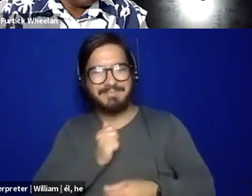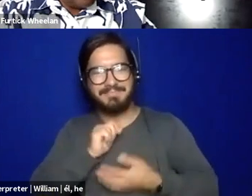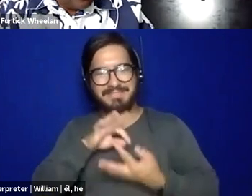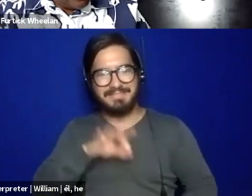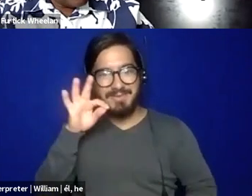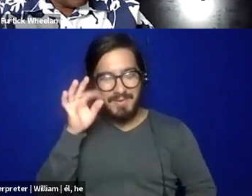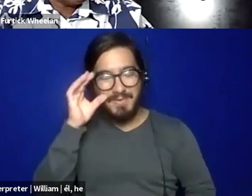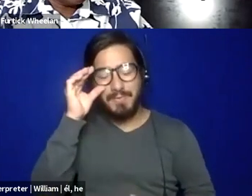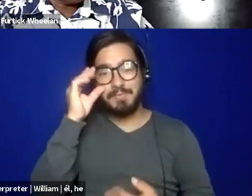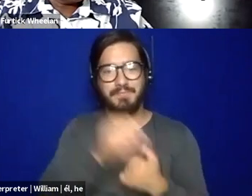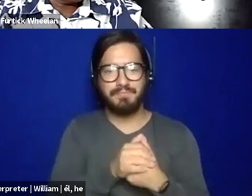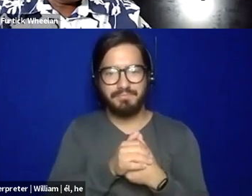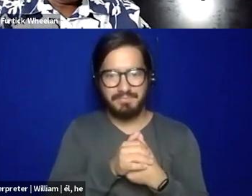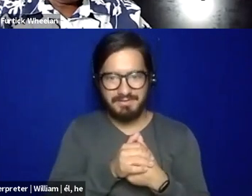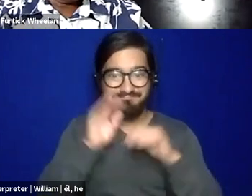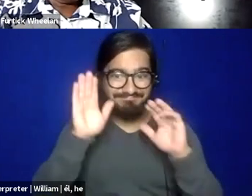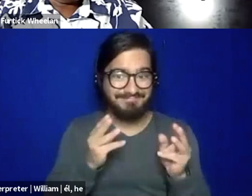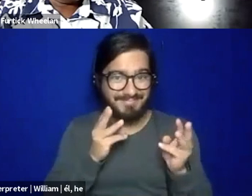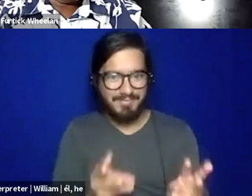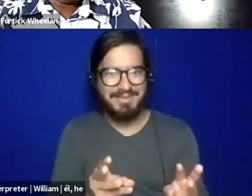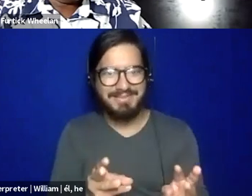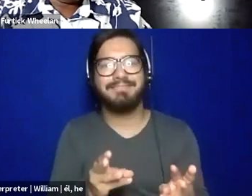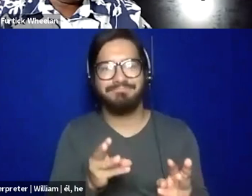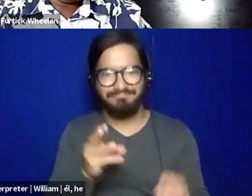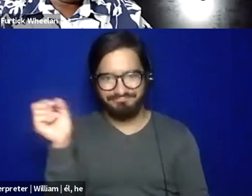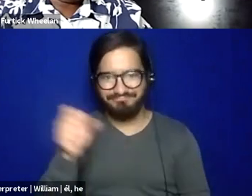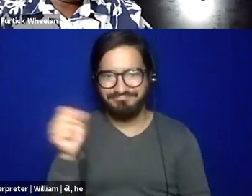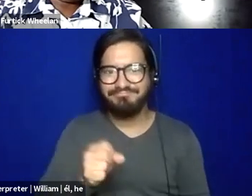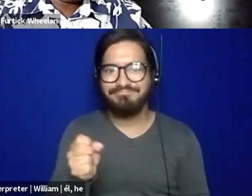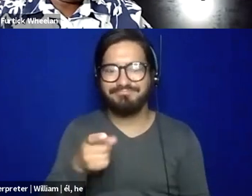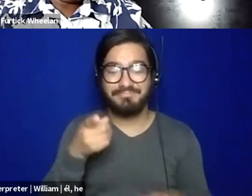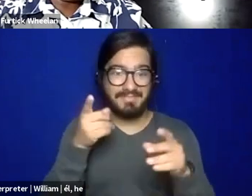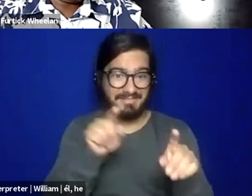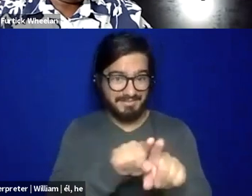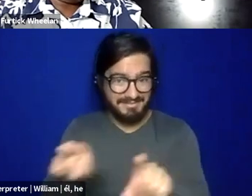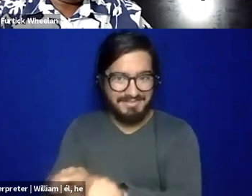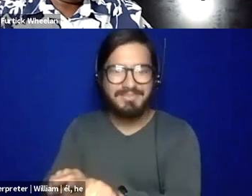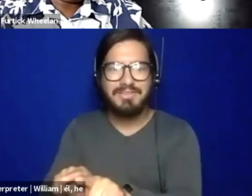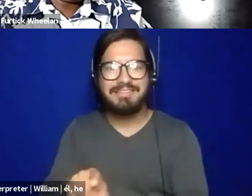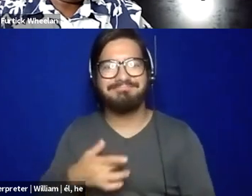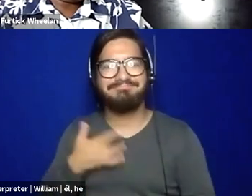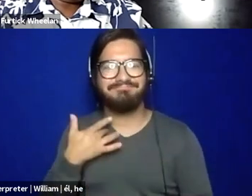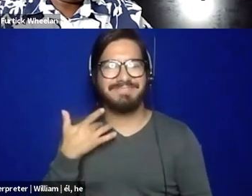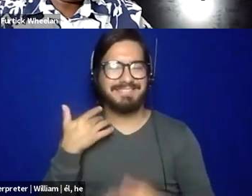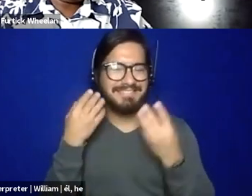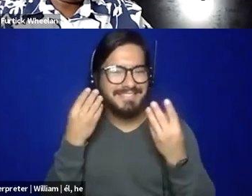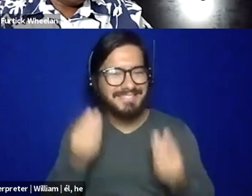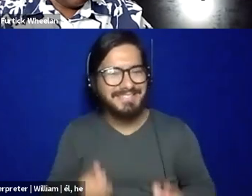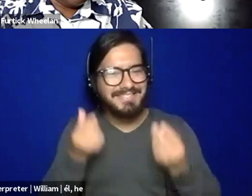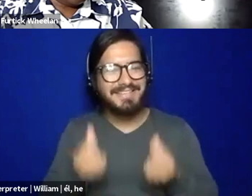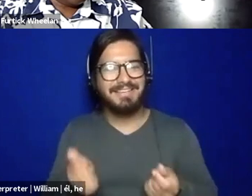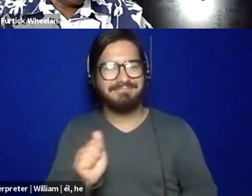lot of like great words, um, to myself and just extend a lot of gentleness to myself. Like, this world's already hard.